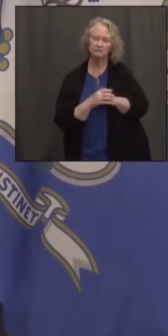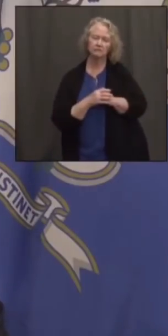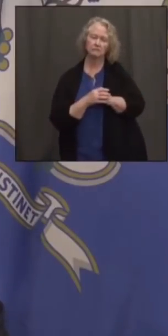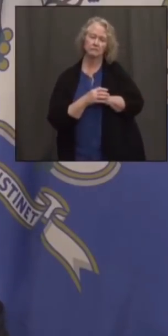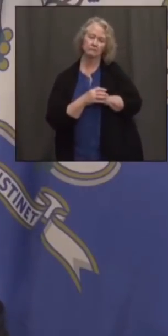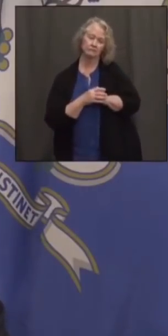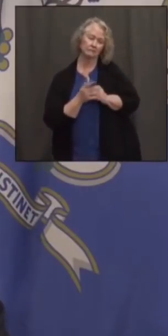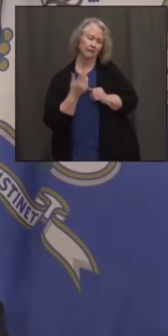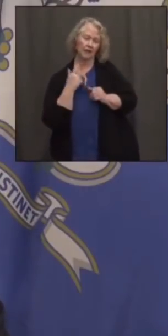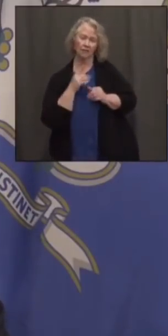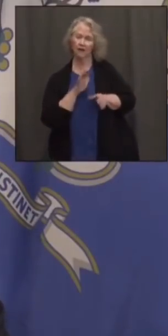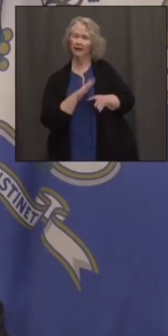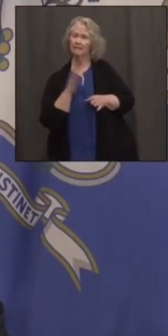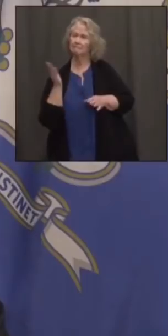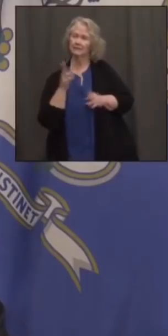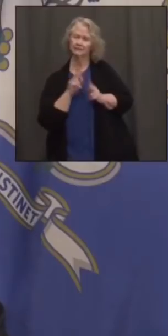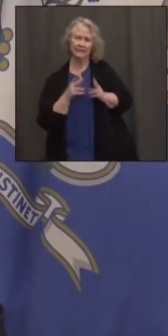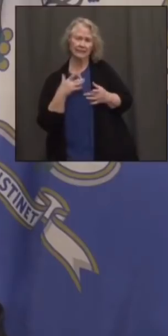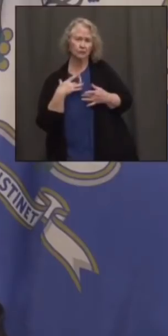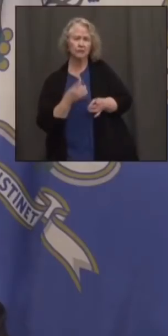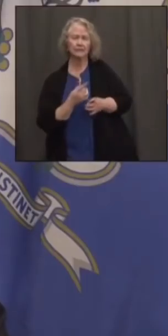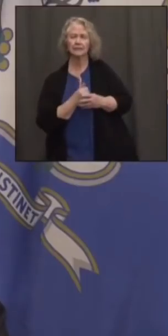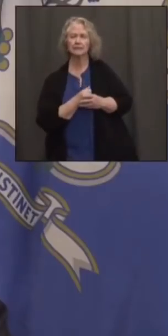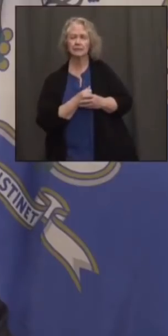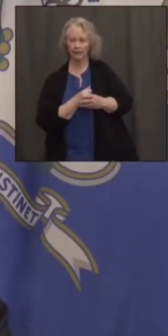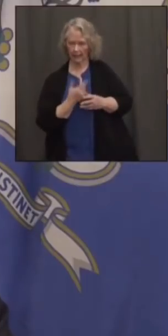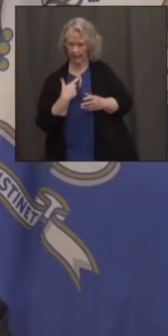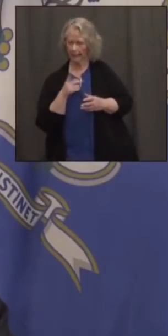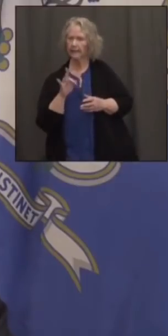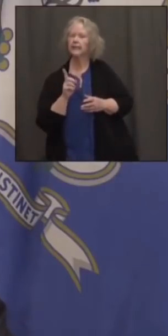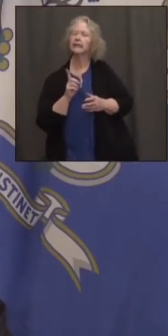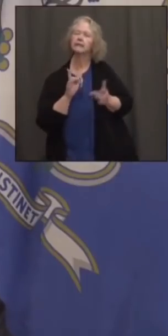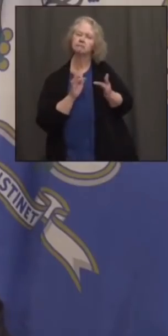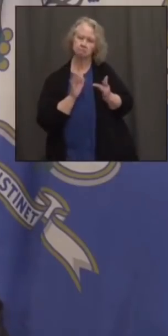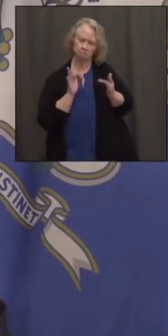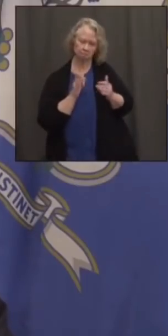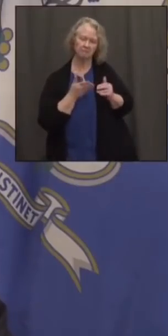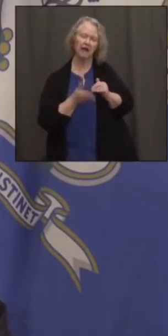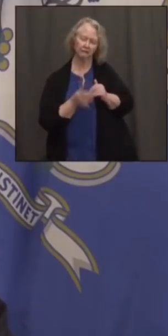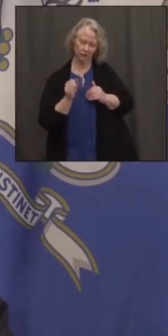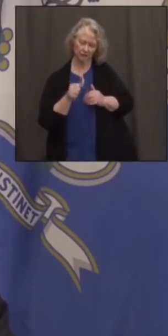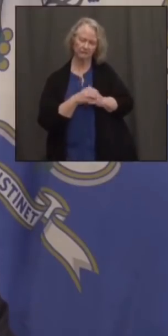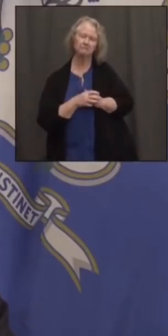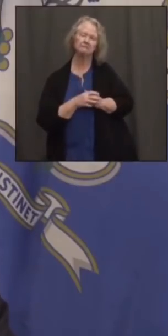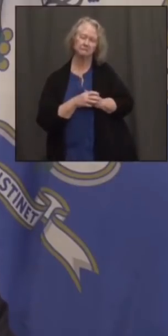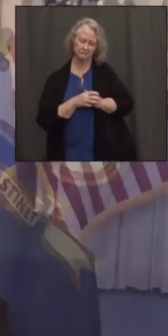a pretty interesting speech, and we did have a chance to catch up briefly afterwards. Yes.